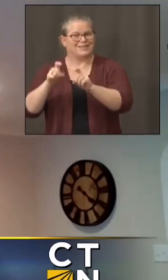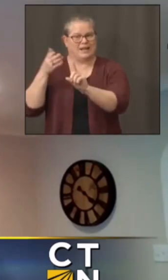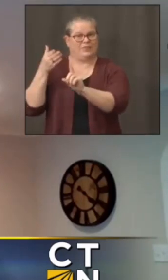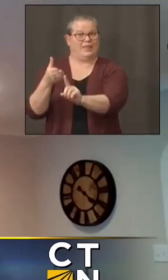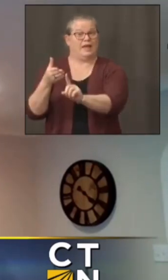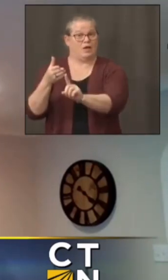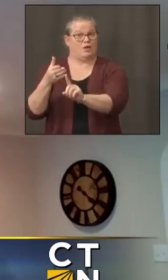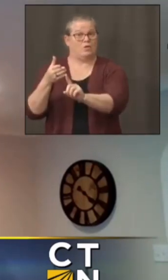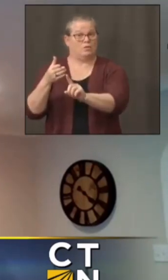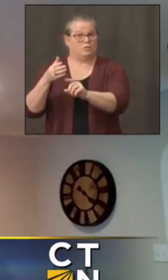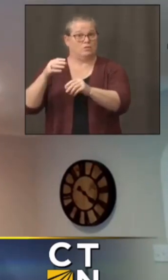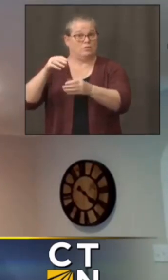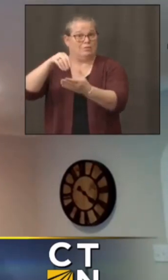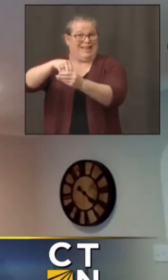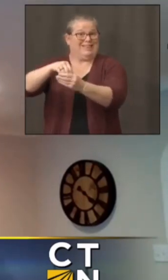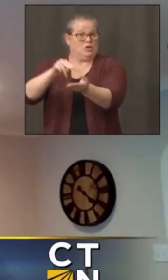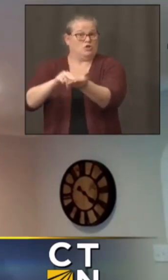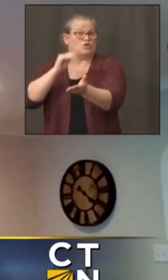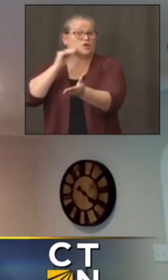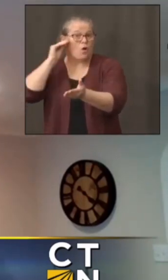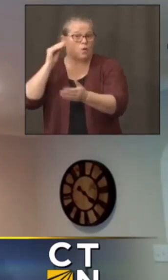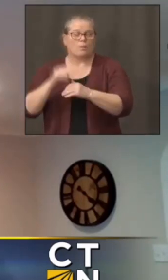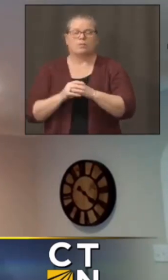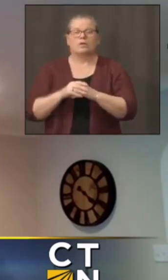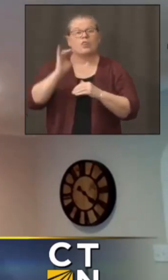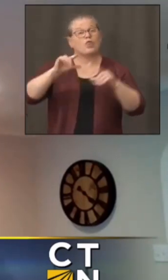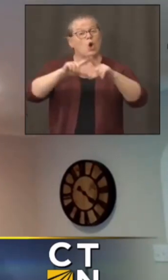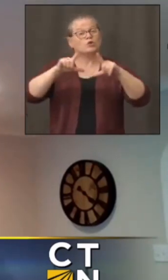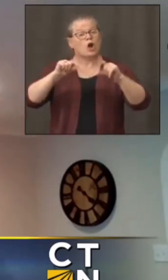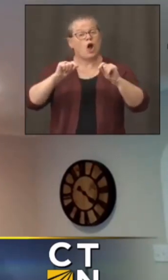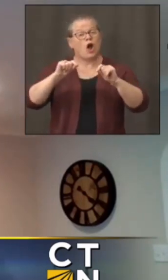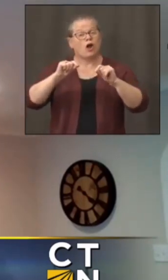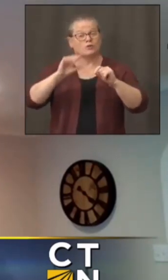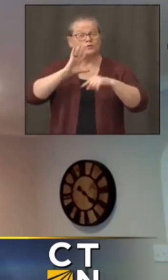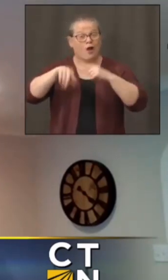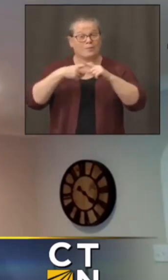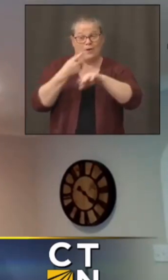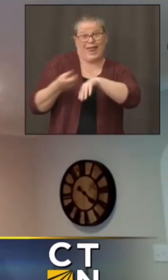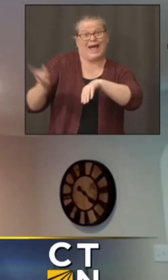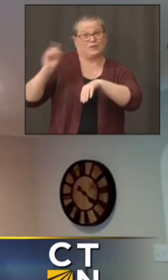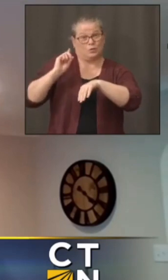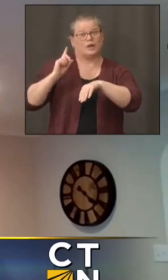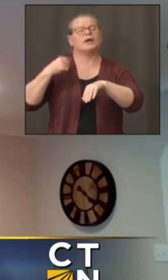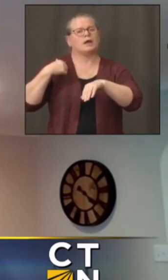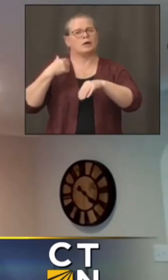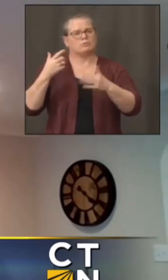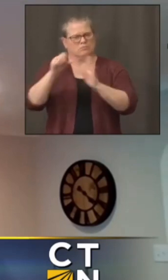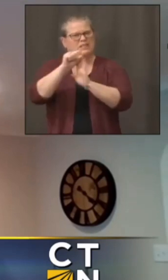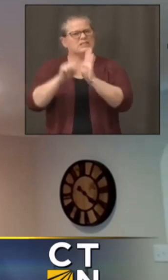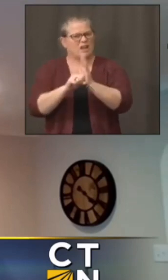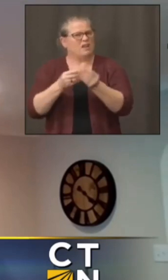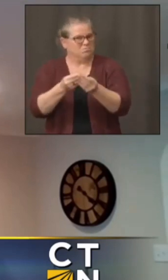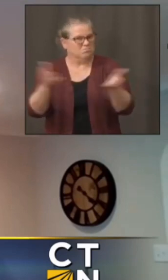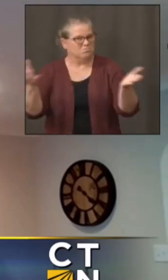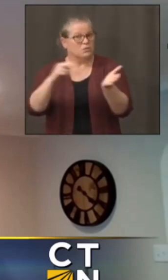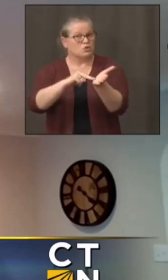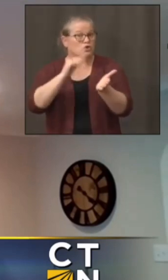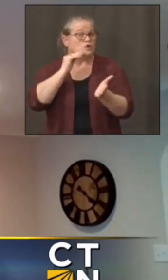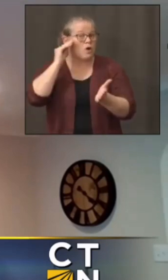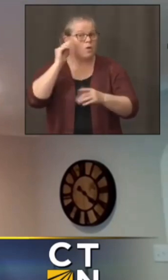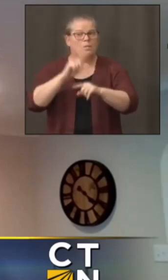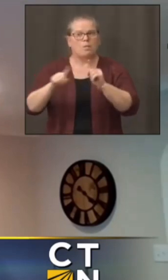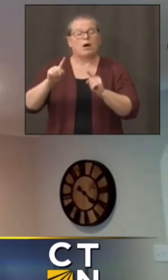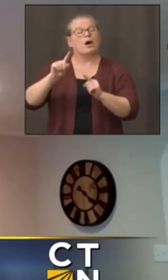last week or the week before we're distributing some of those to nursing facilities but if the facility where your loved one resides